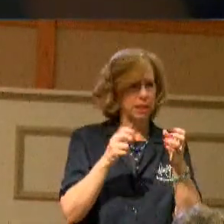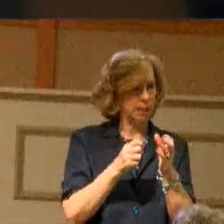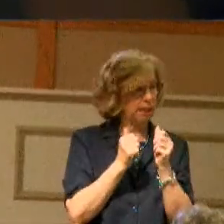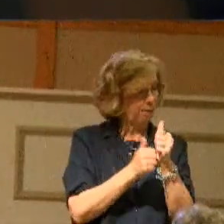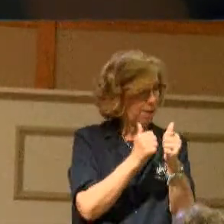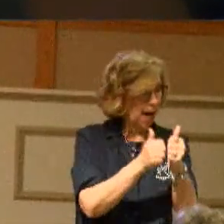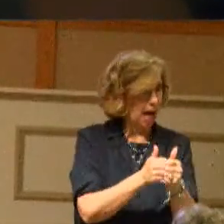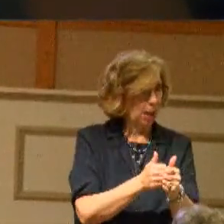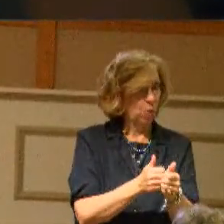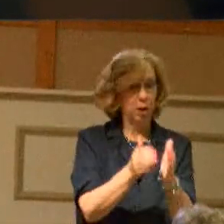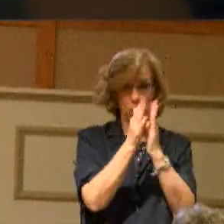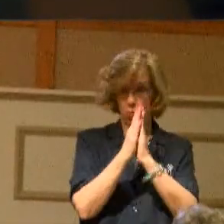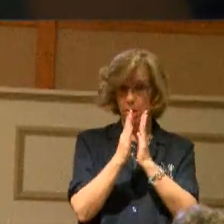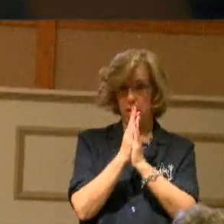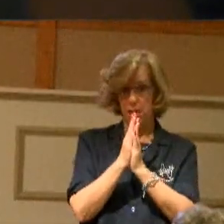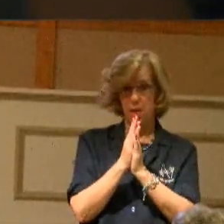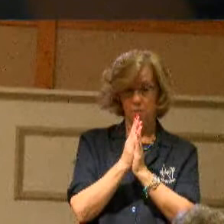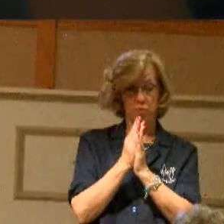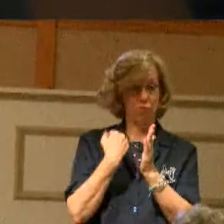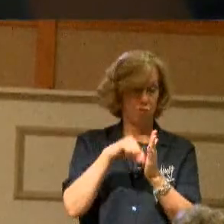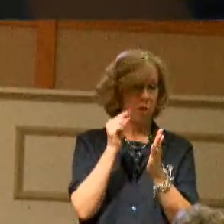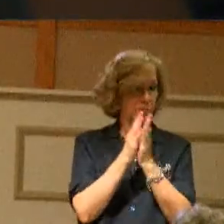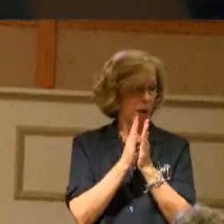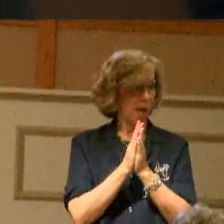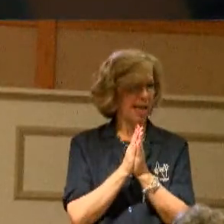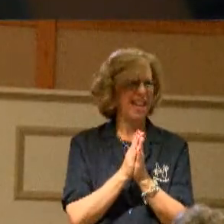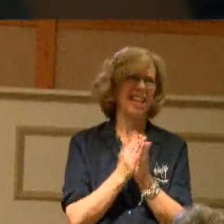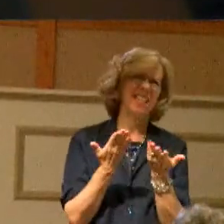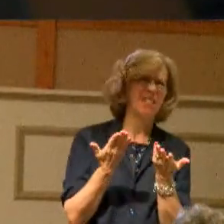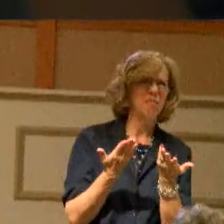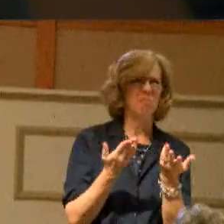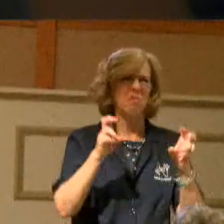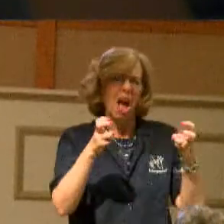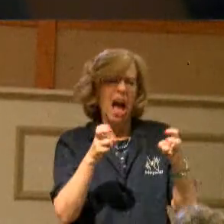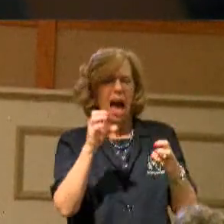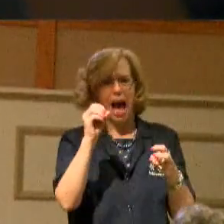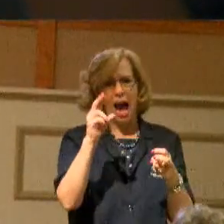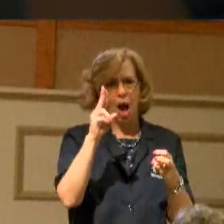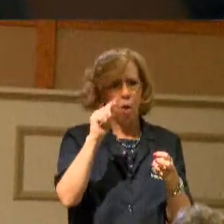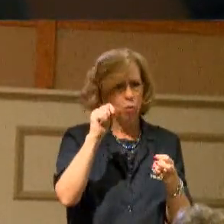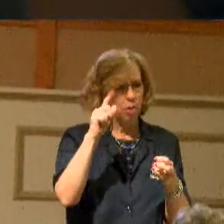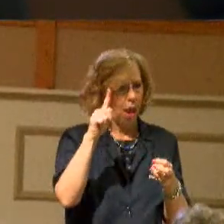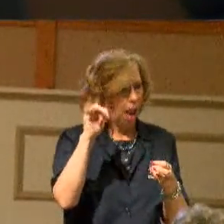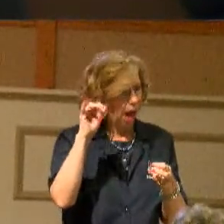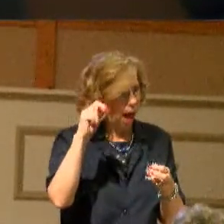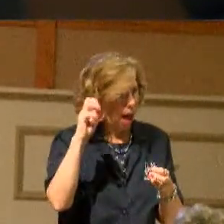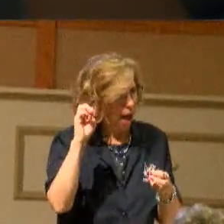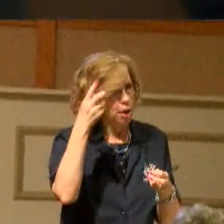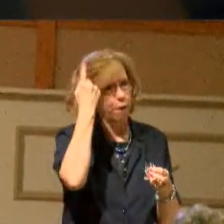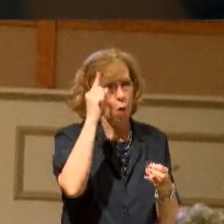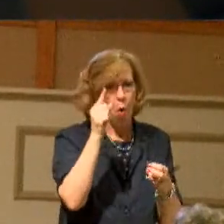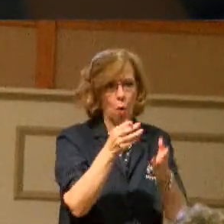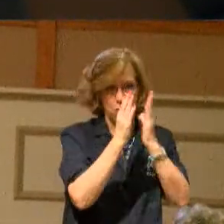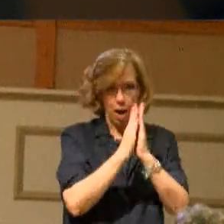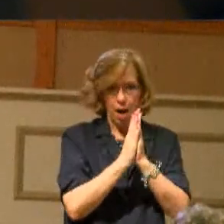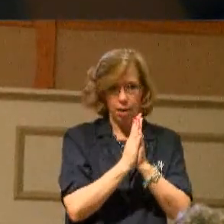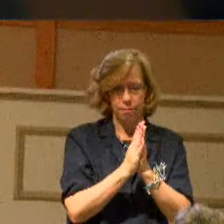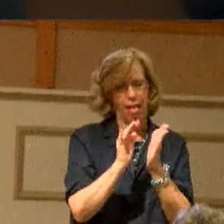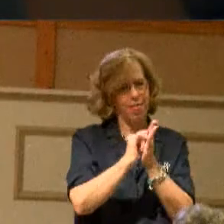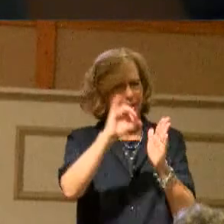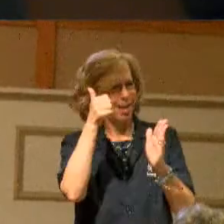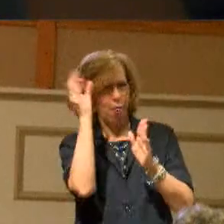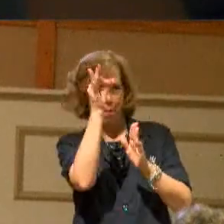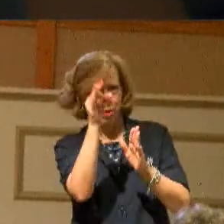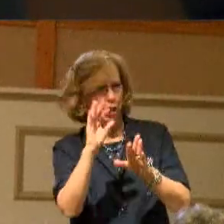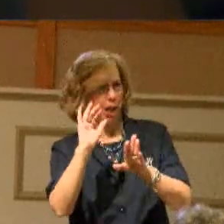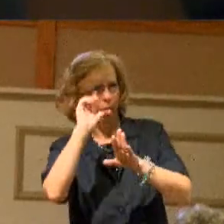we pray as well. Okay? It's kind of an outline to prayer. And that's another sermon. Okay? That's another message.